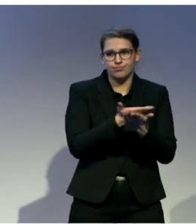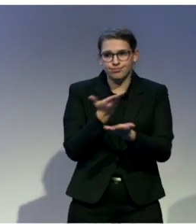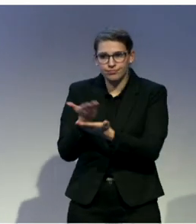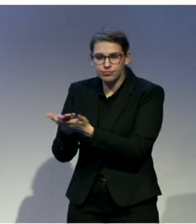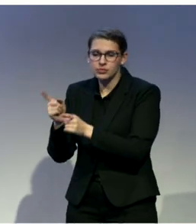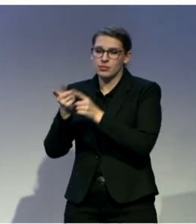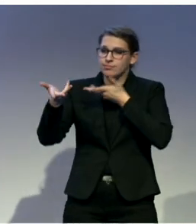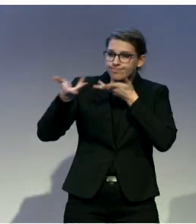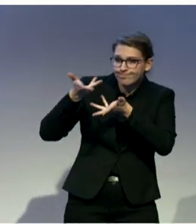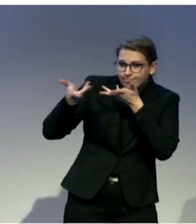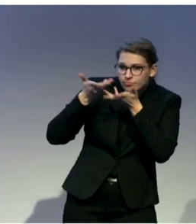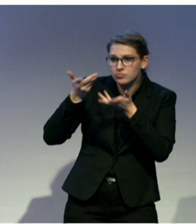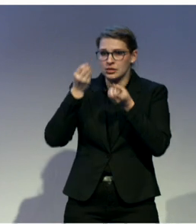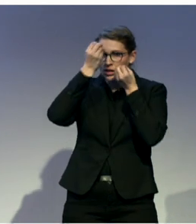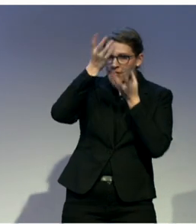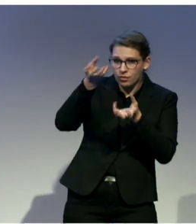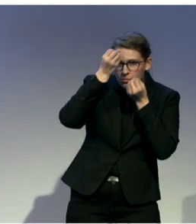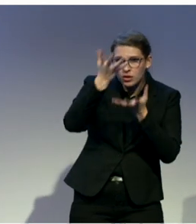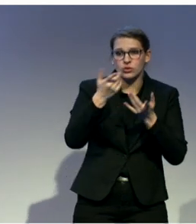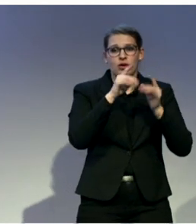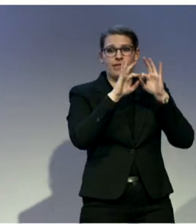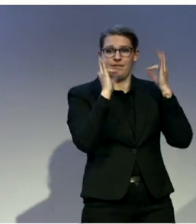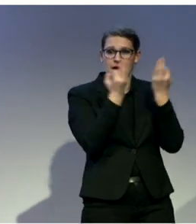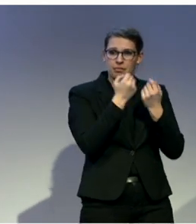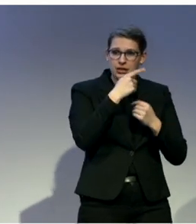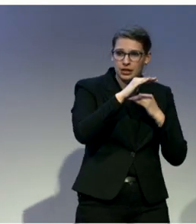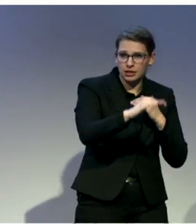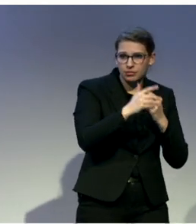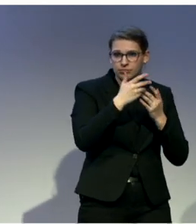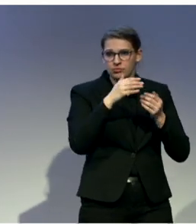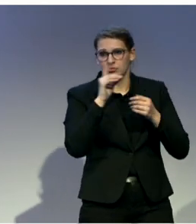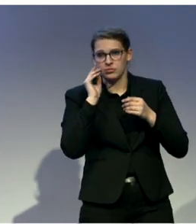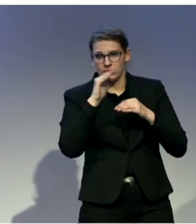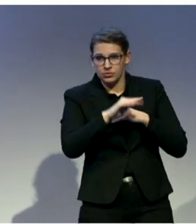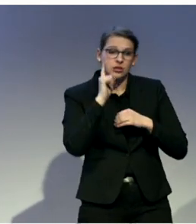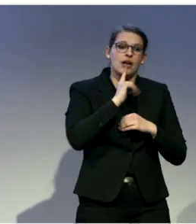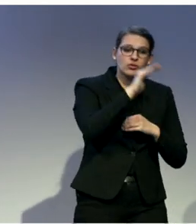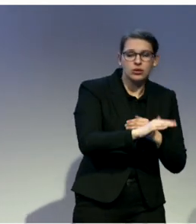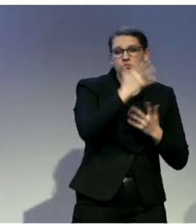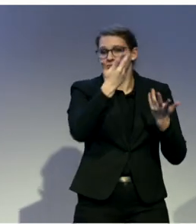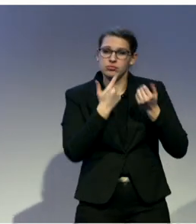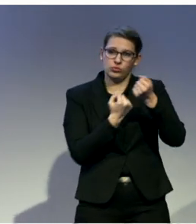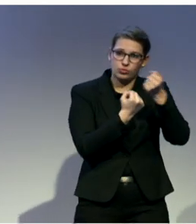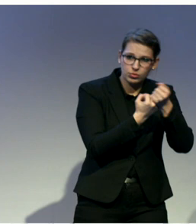counseling center for parents, teachers, for everyone.